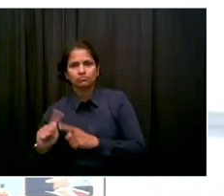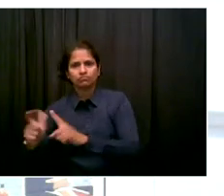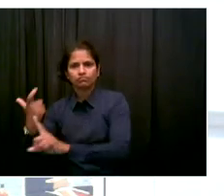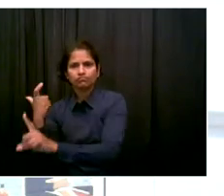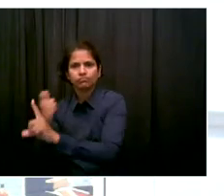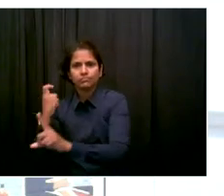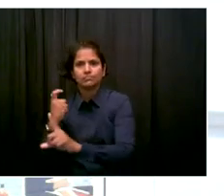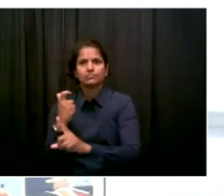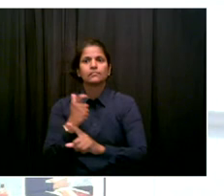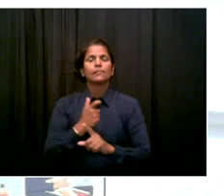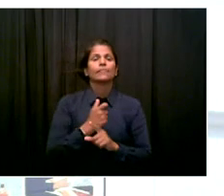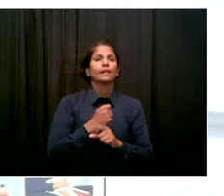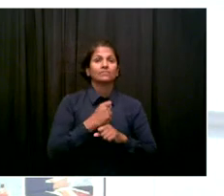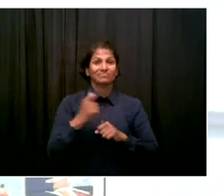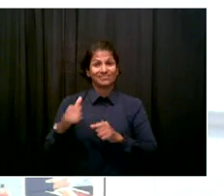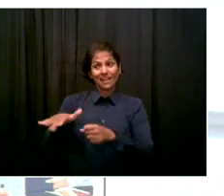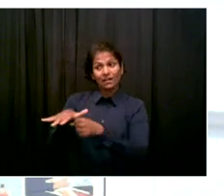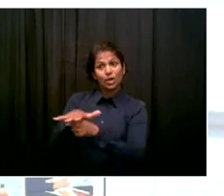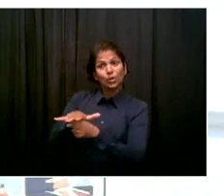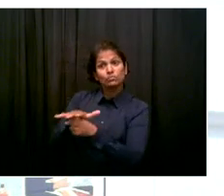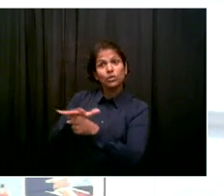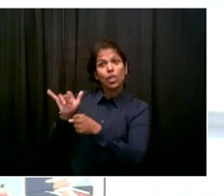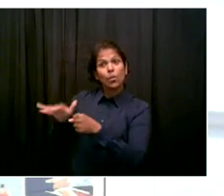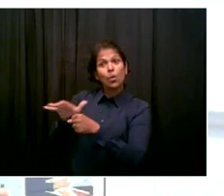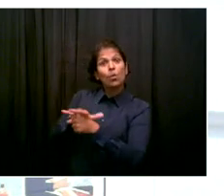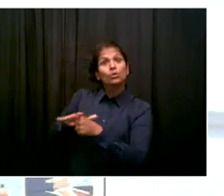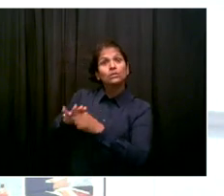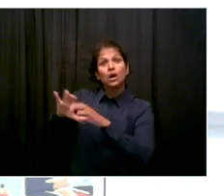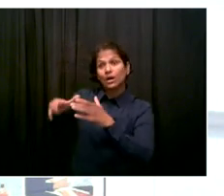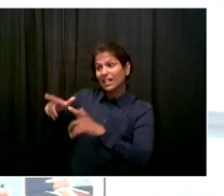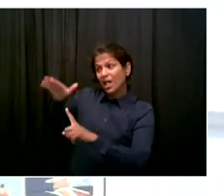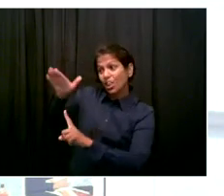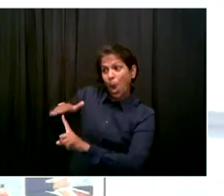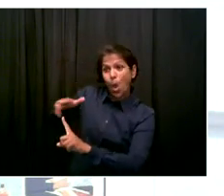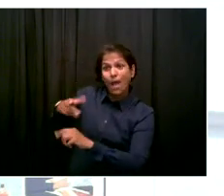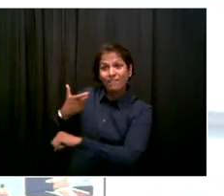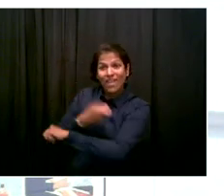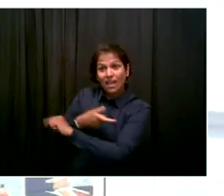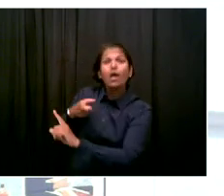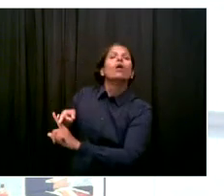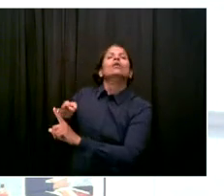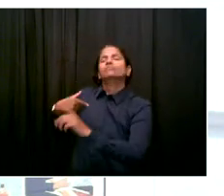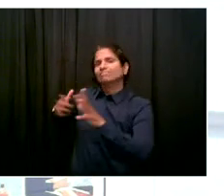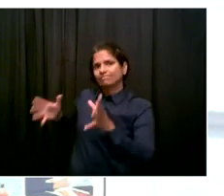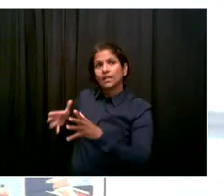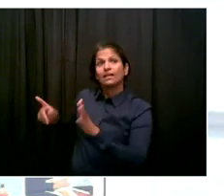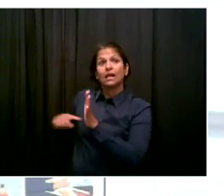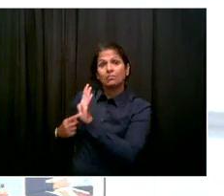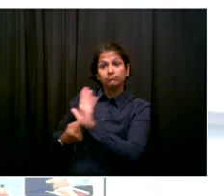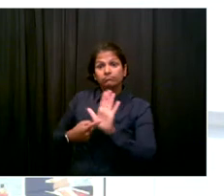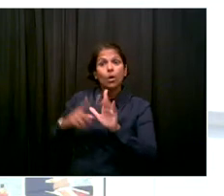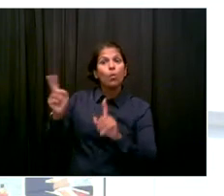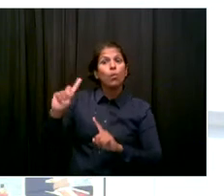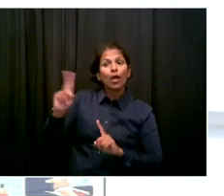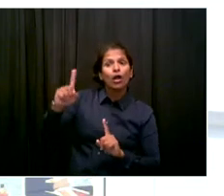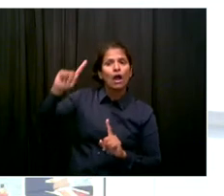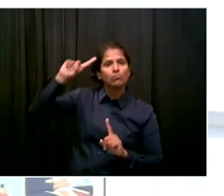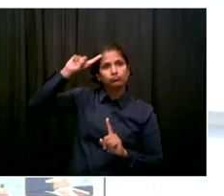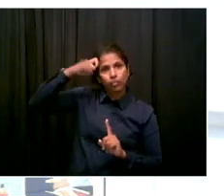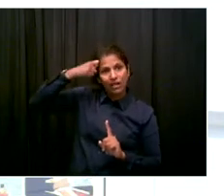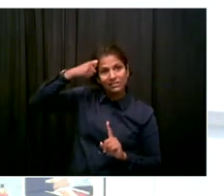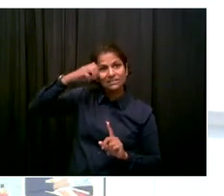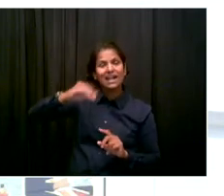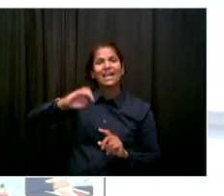those neighborhoods that do have lower vaccination rates, such as in the Bronx or in Eastern Brooklyn or in parts of Queens,